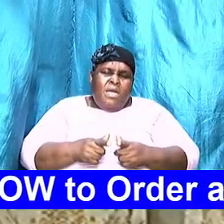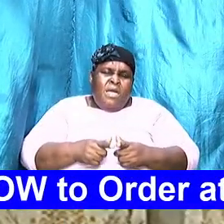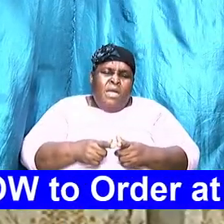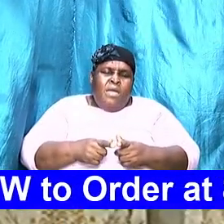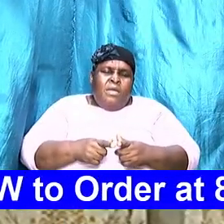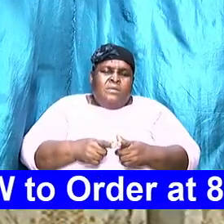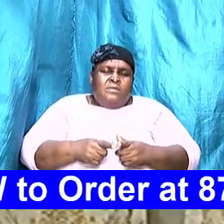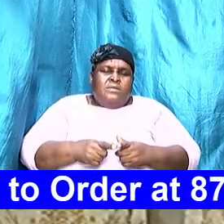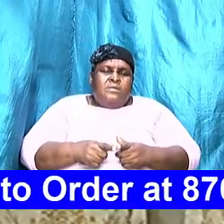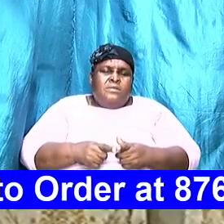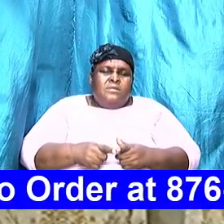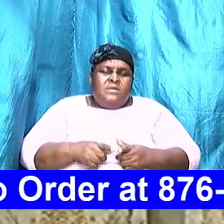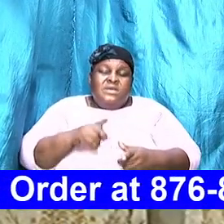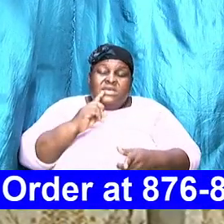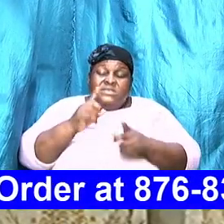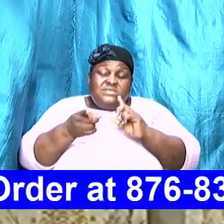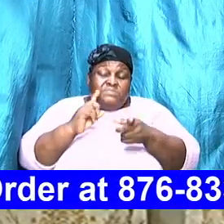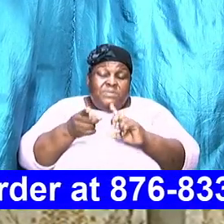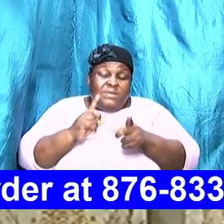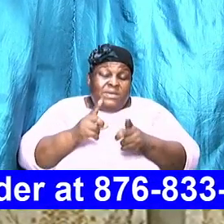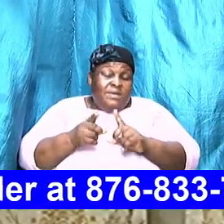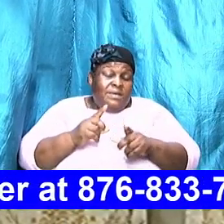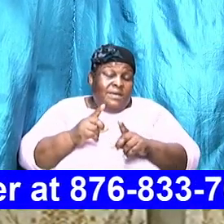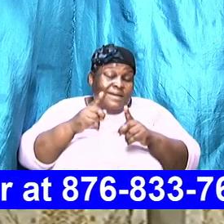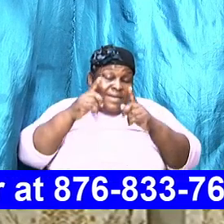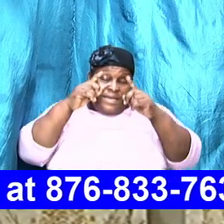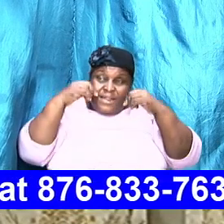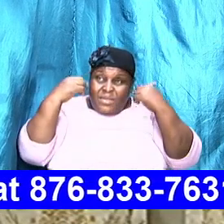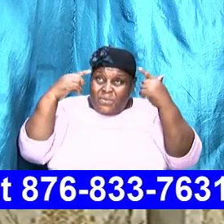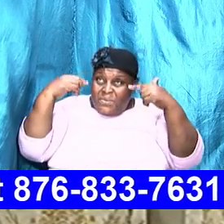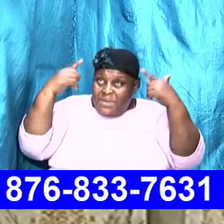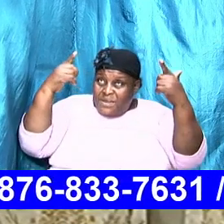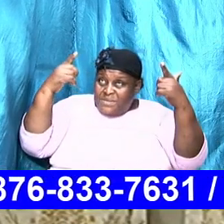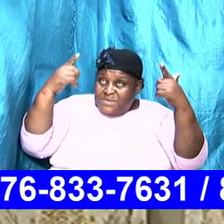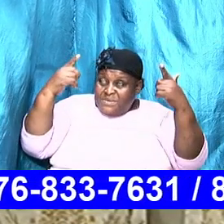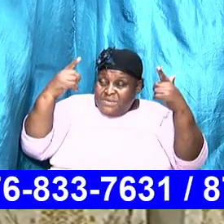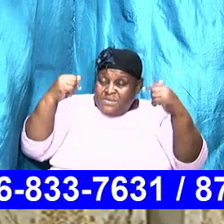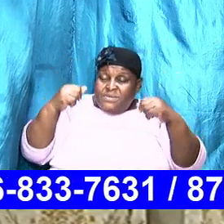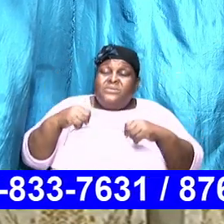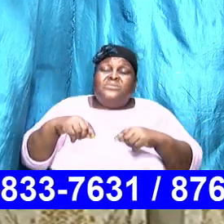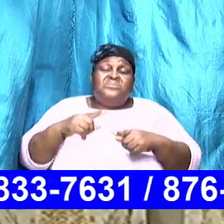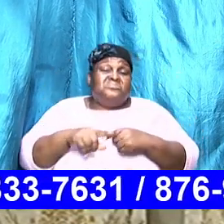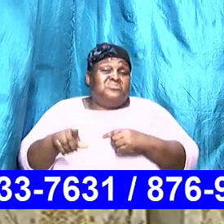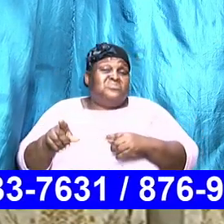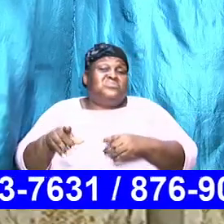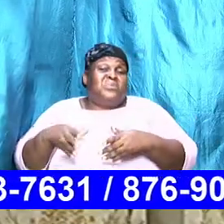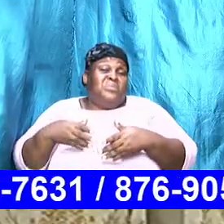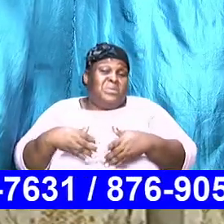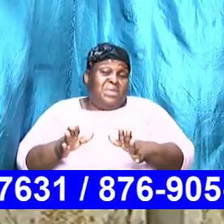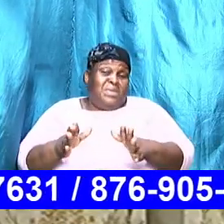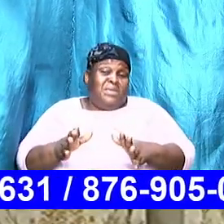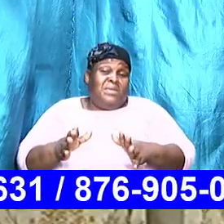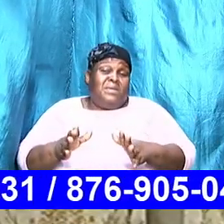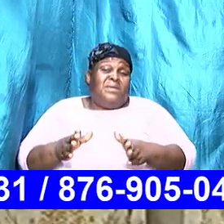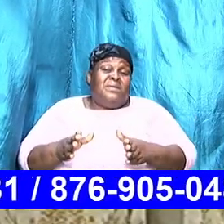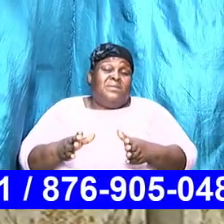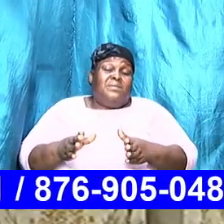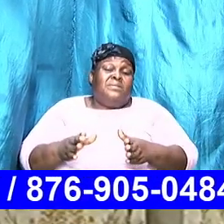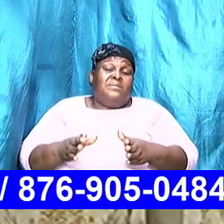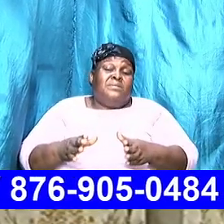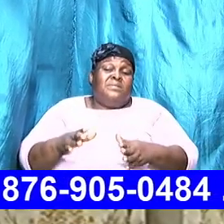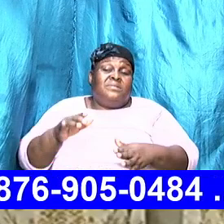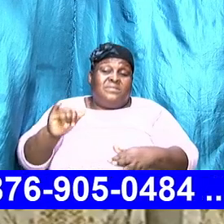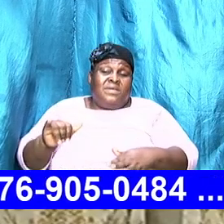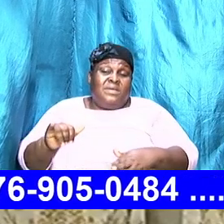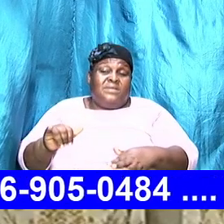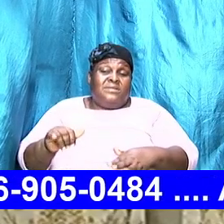it speaks eloquently to a condition that prevails and